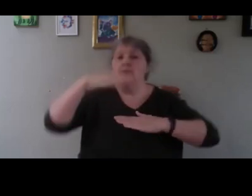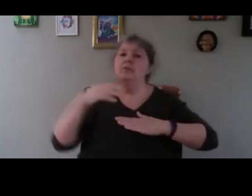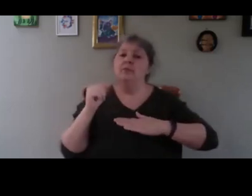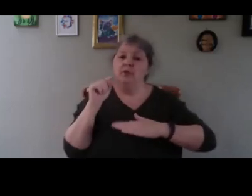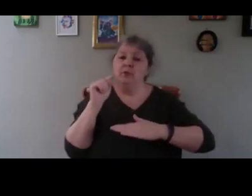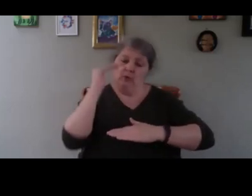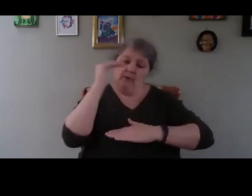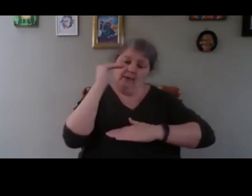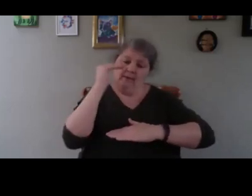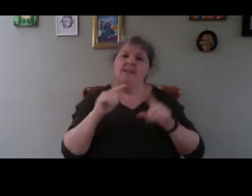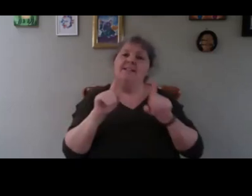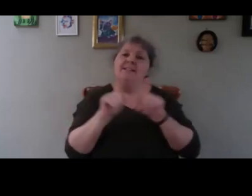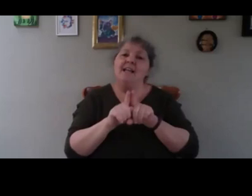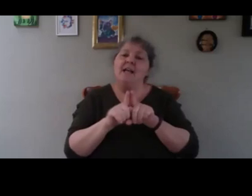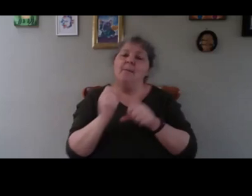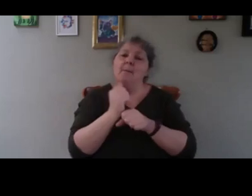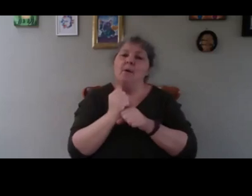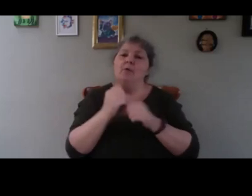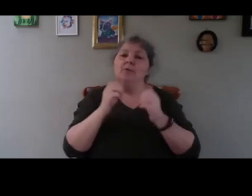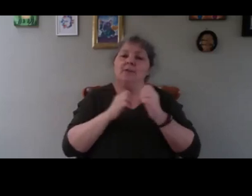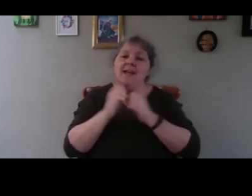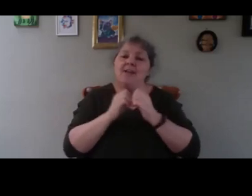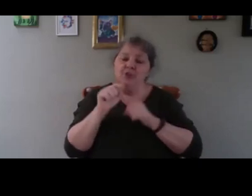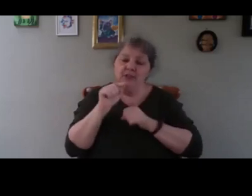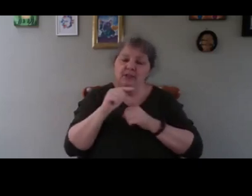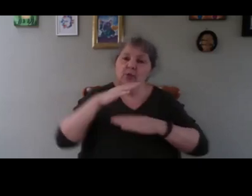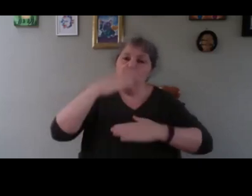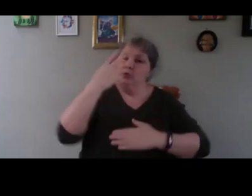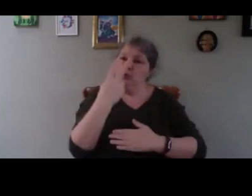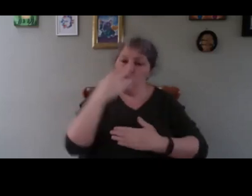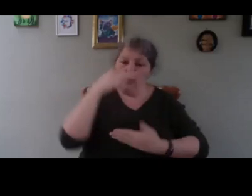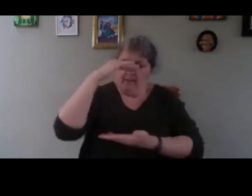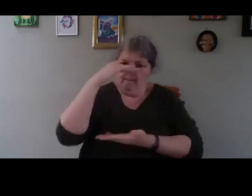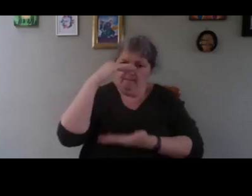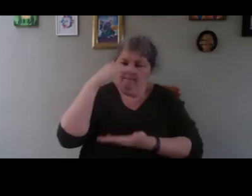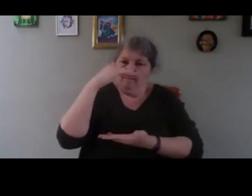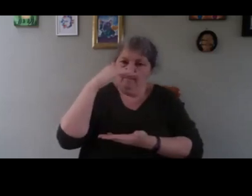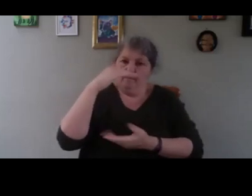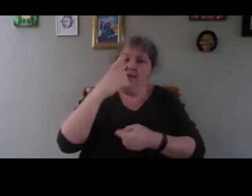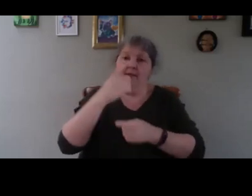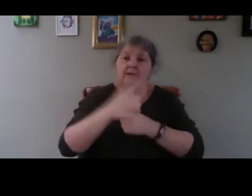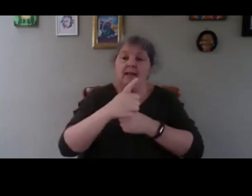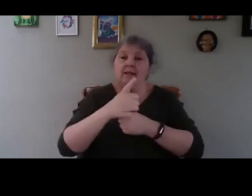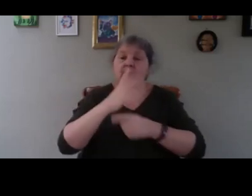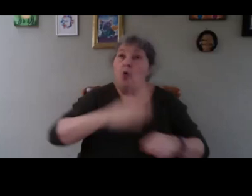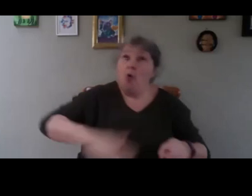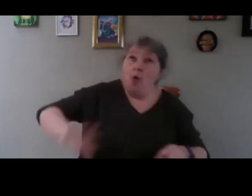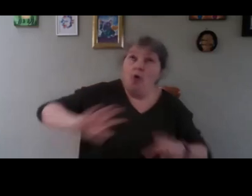same amount of energy in those two meters than in all the air above